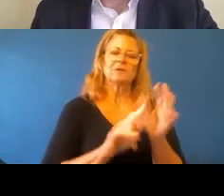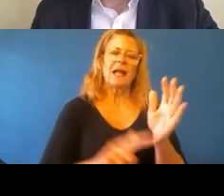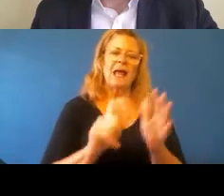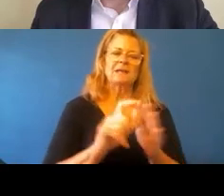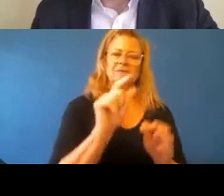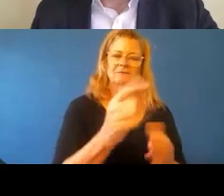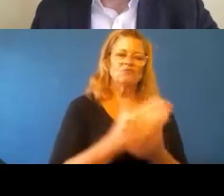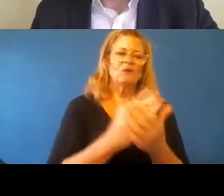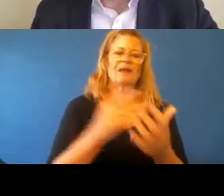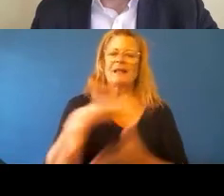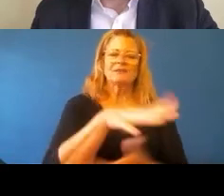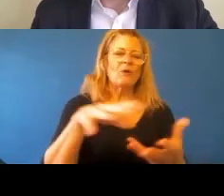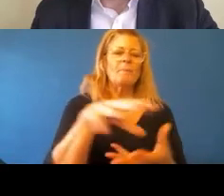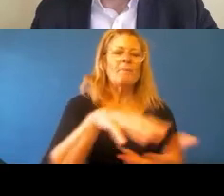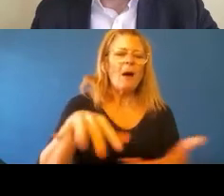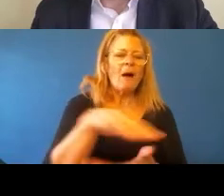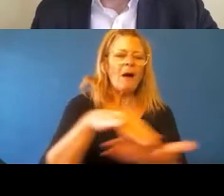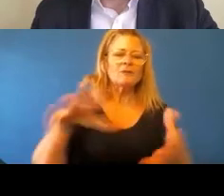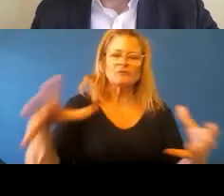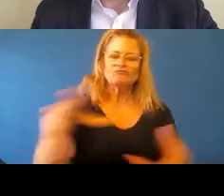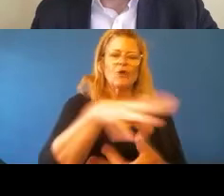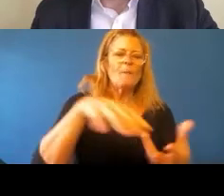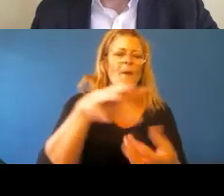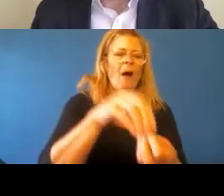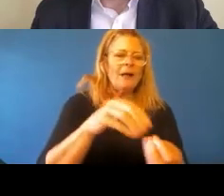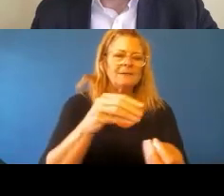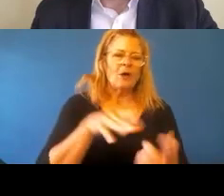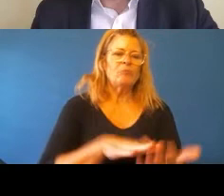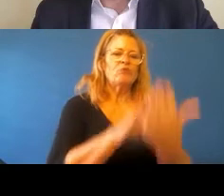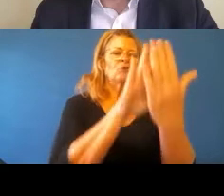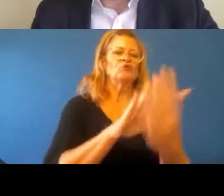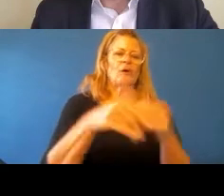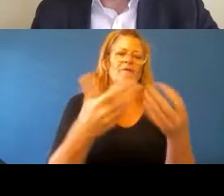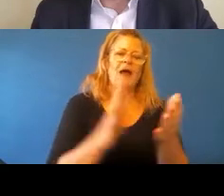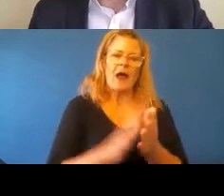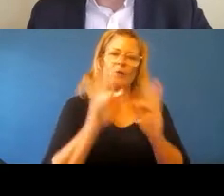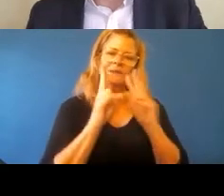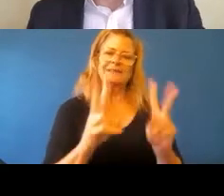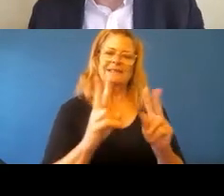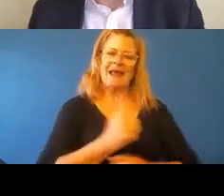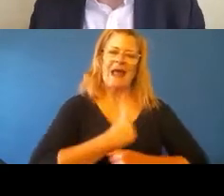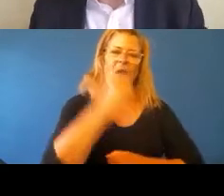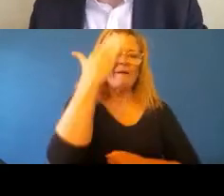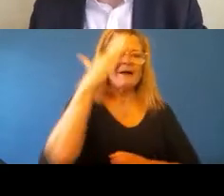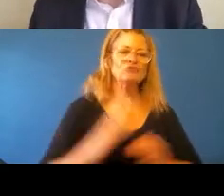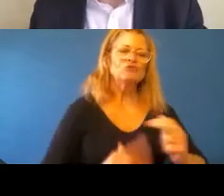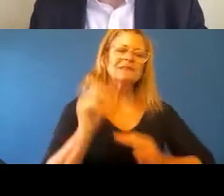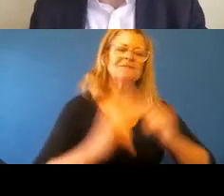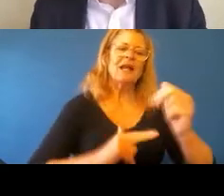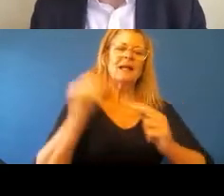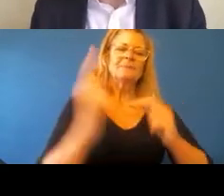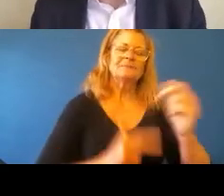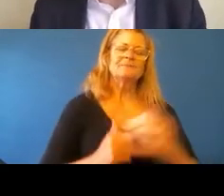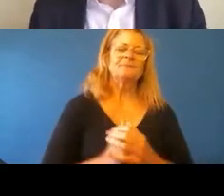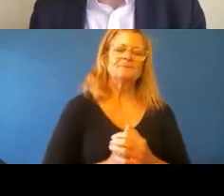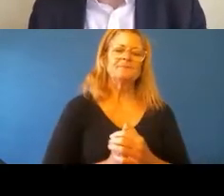approach to seeing this region develop, not only as a great region, but doing it good as well. And good in terms